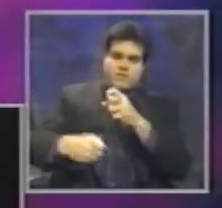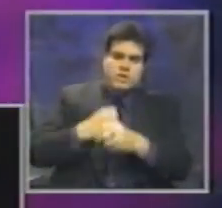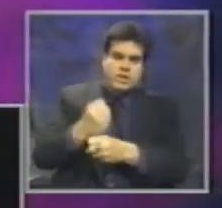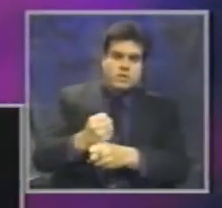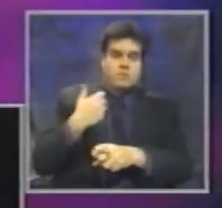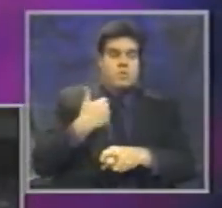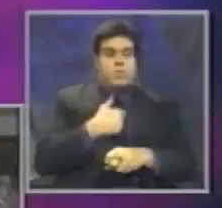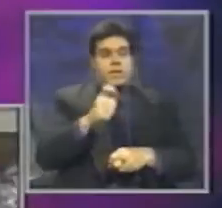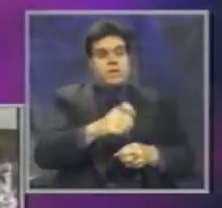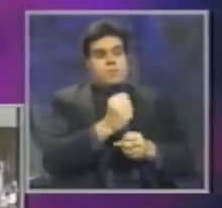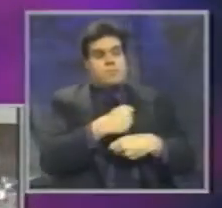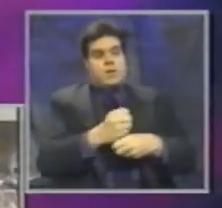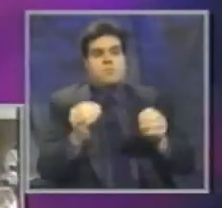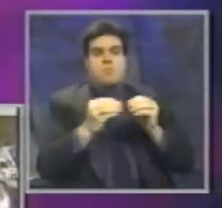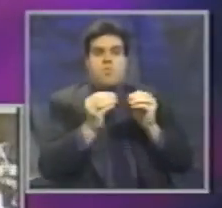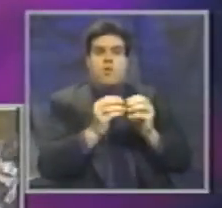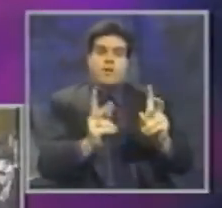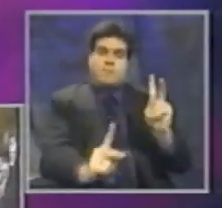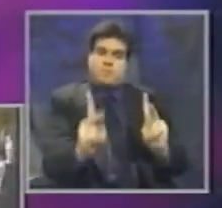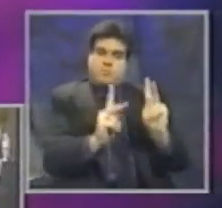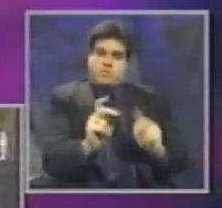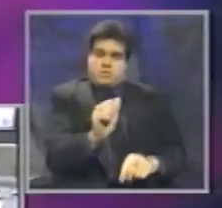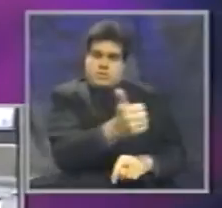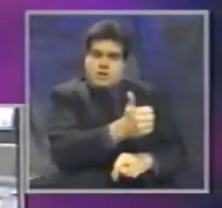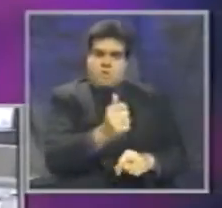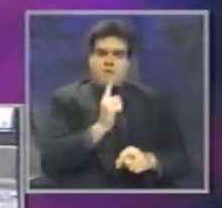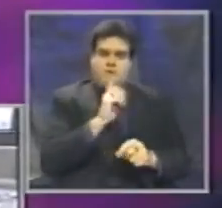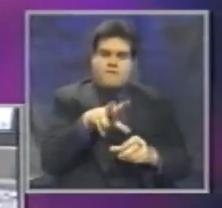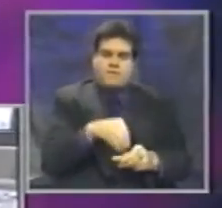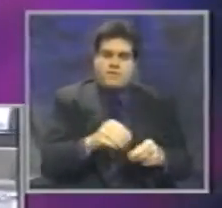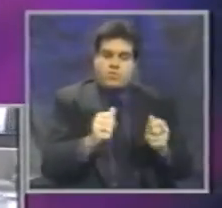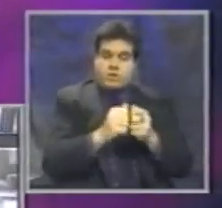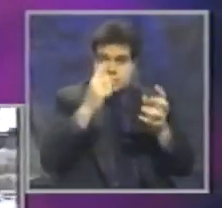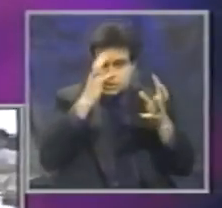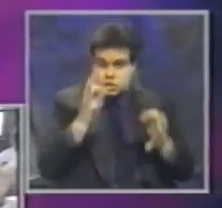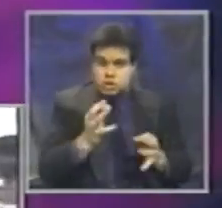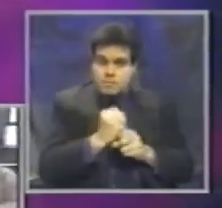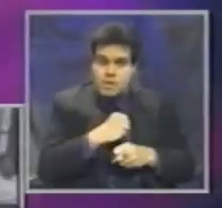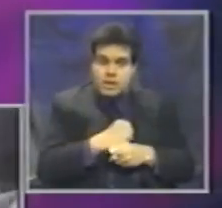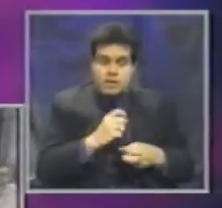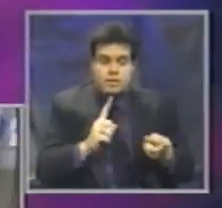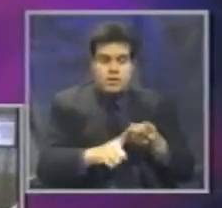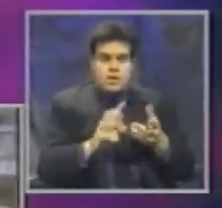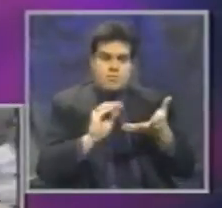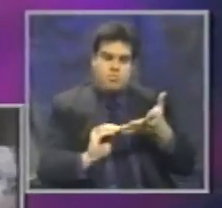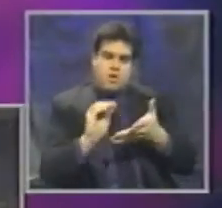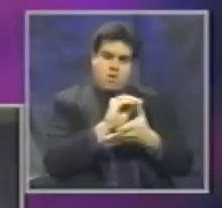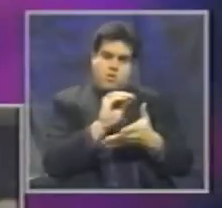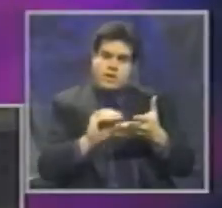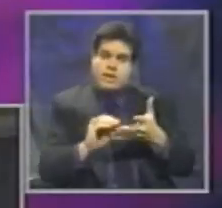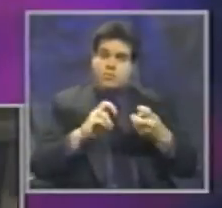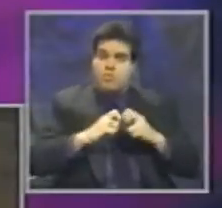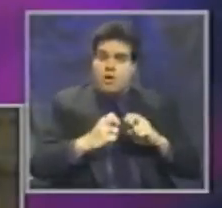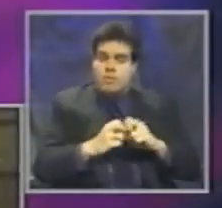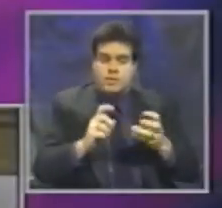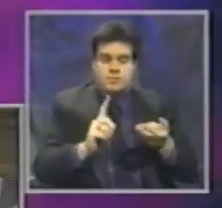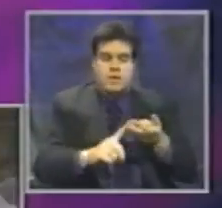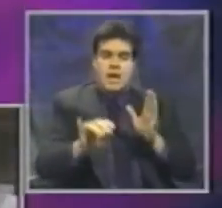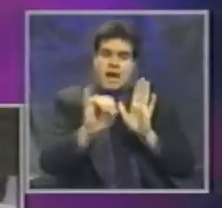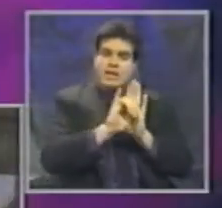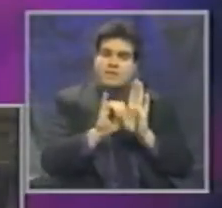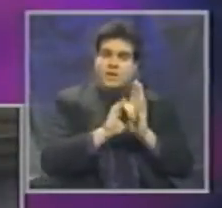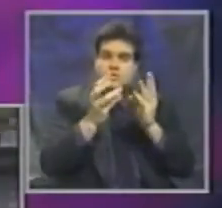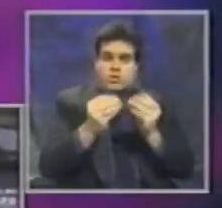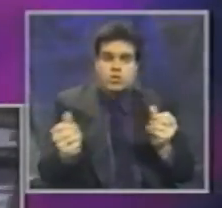towards citizen-based solutions in which citizens are involved in decision-making, prioritizing problems, identifying solutions,